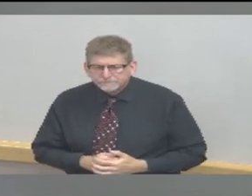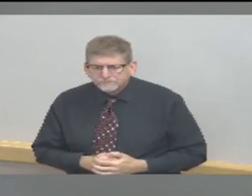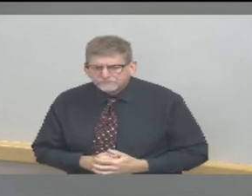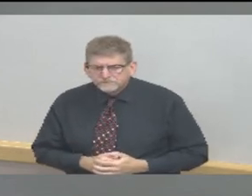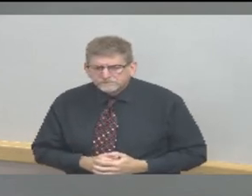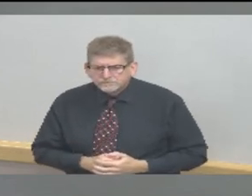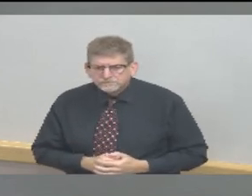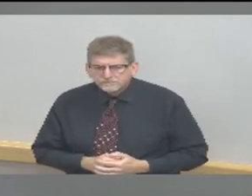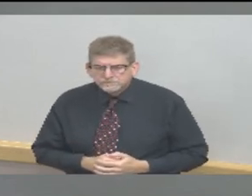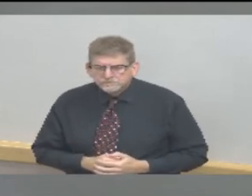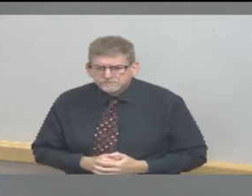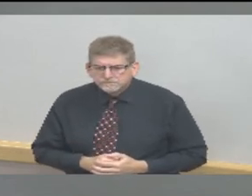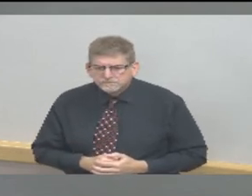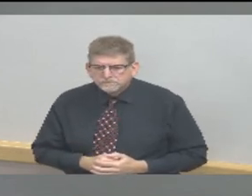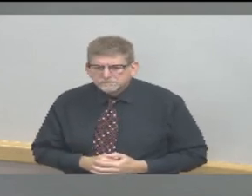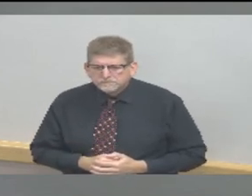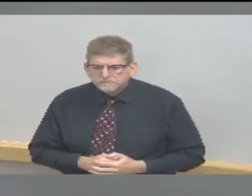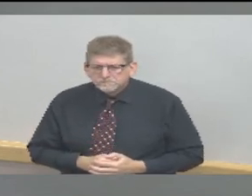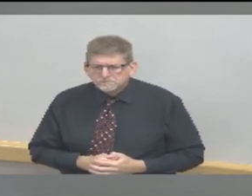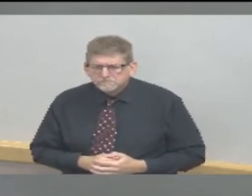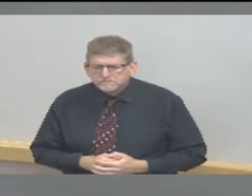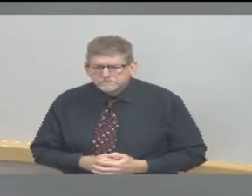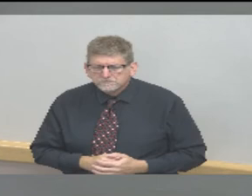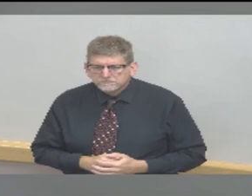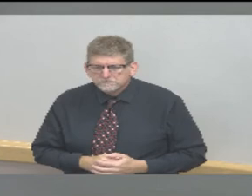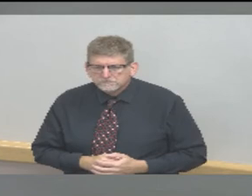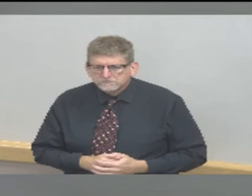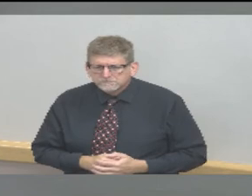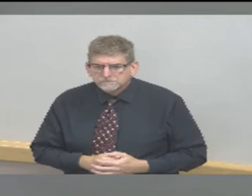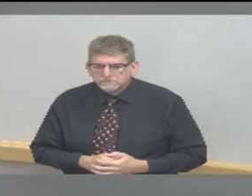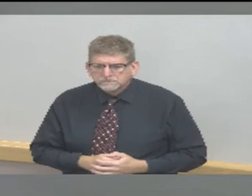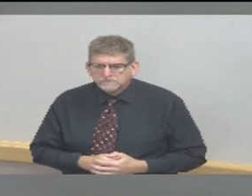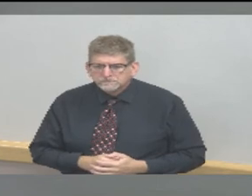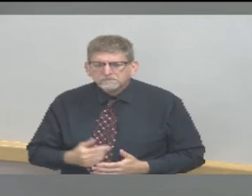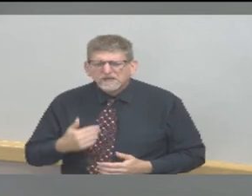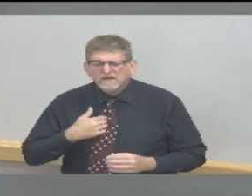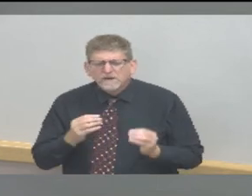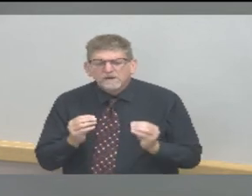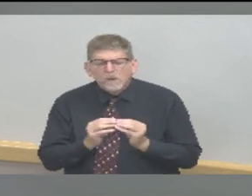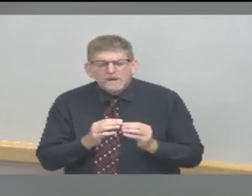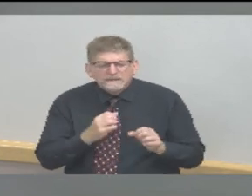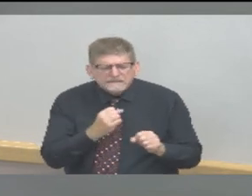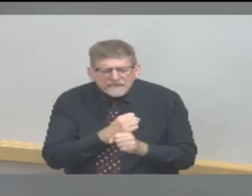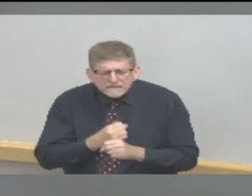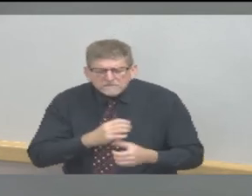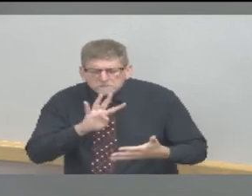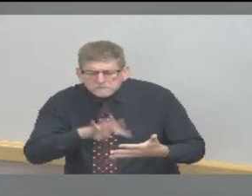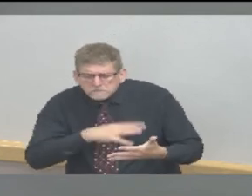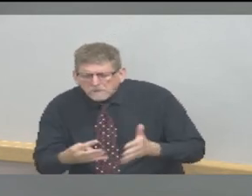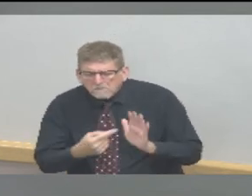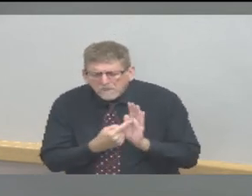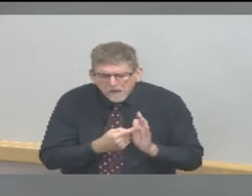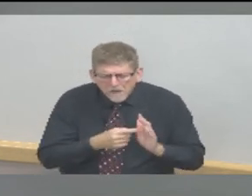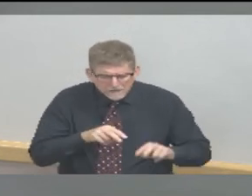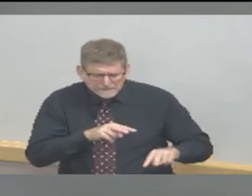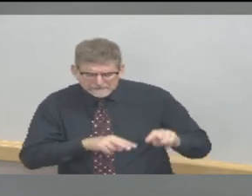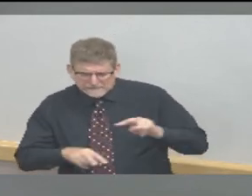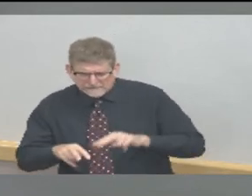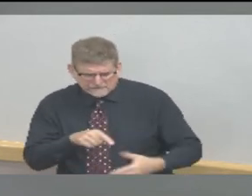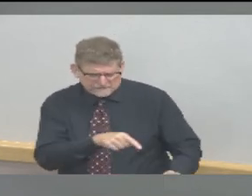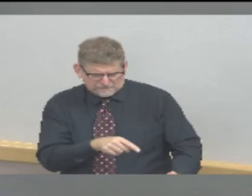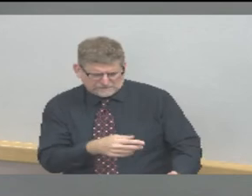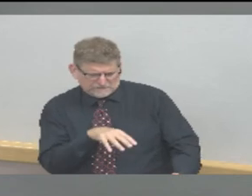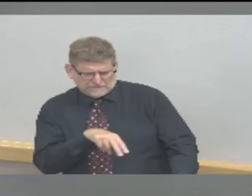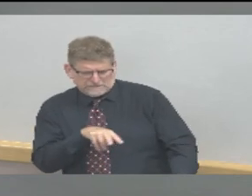statistical models that are available to predict the course of COVID-19